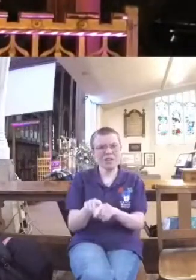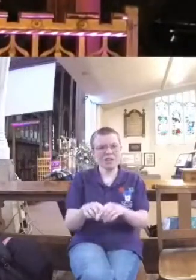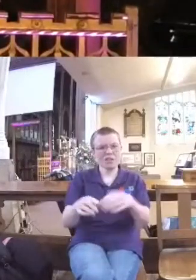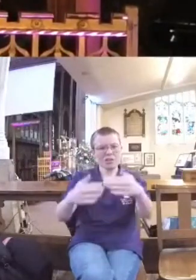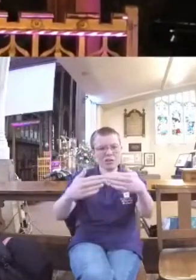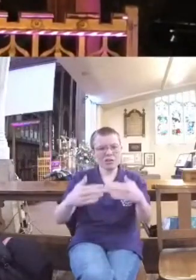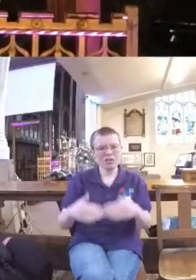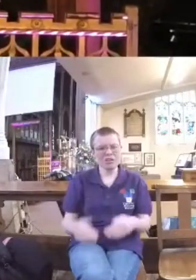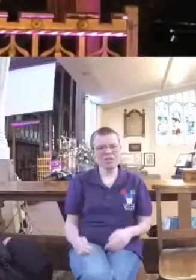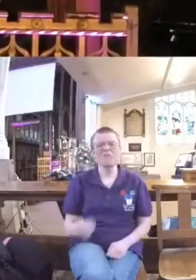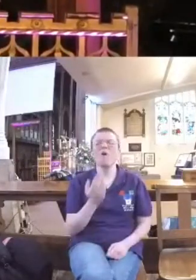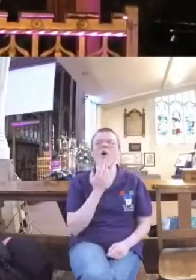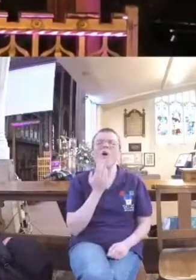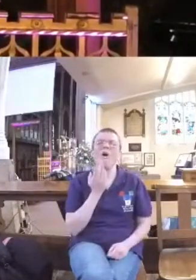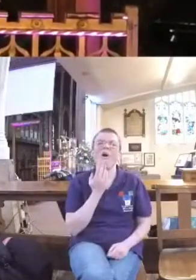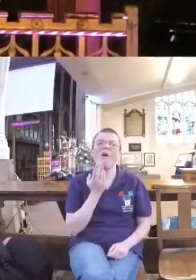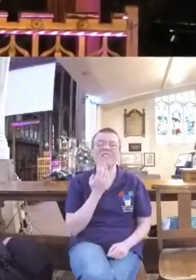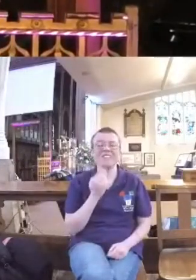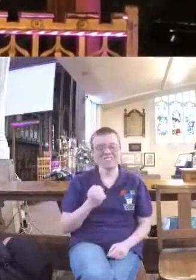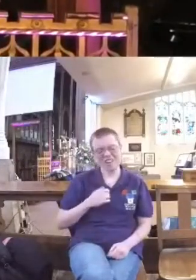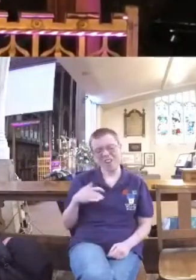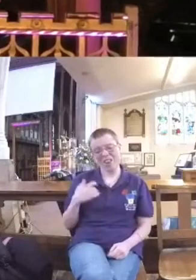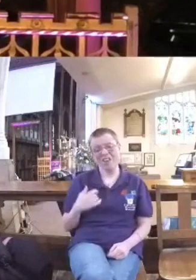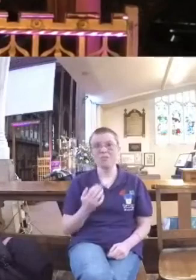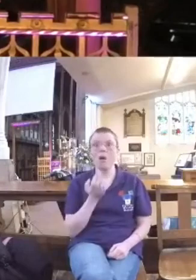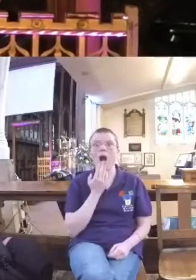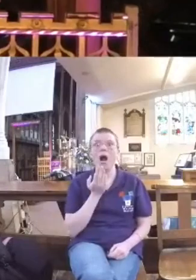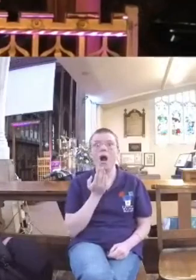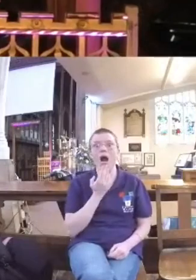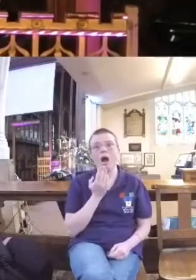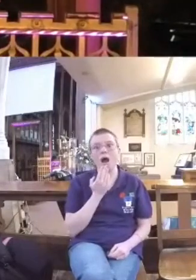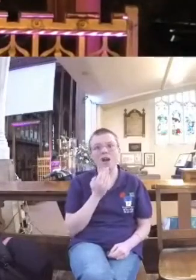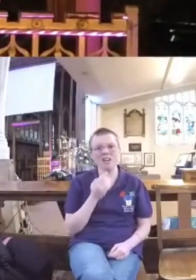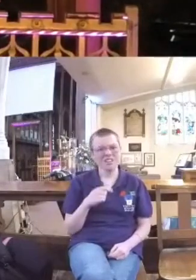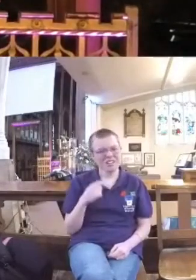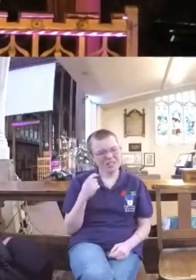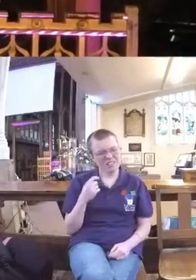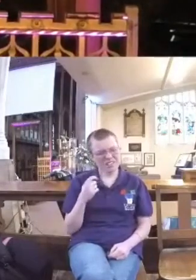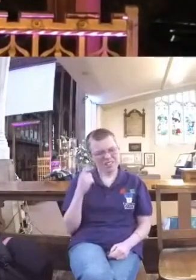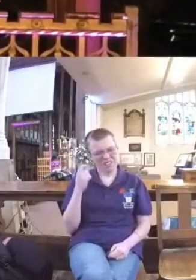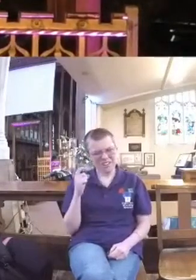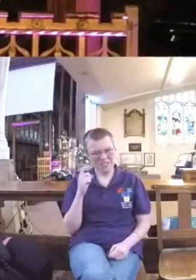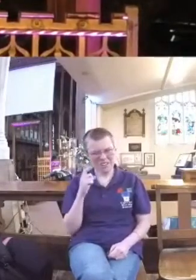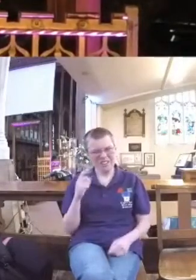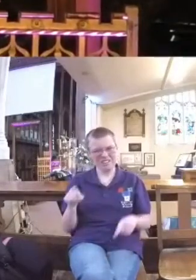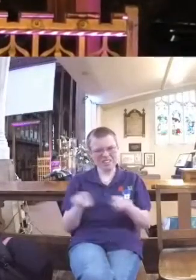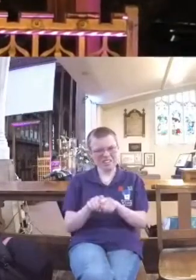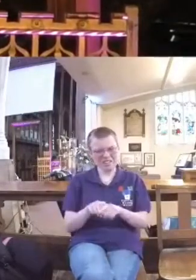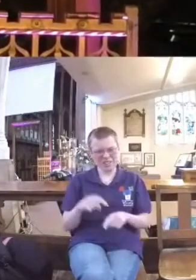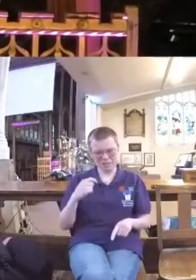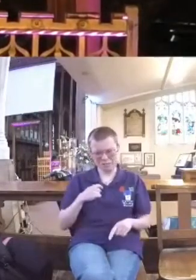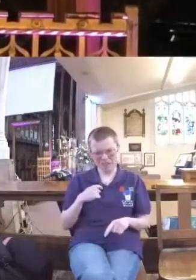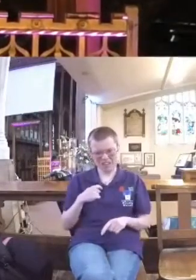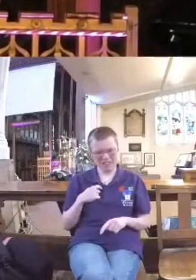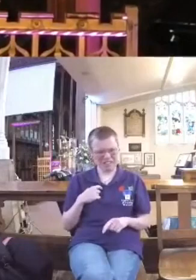or a monotony in my life, but I find that my love grows cold. I care less